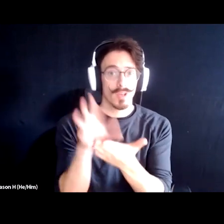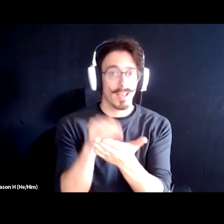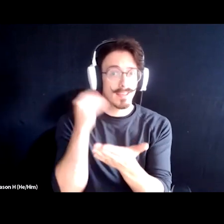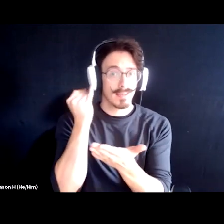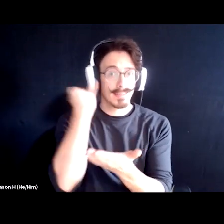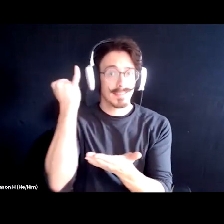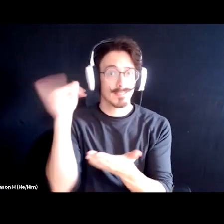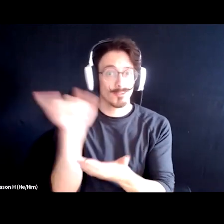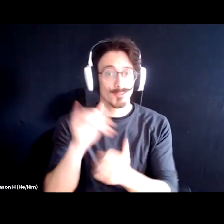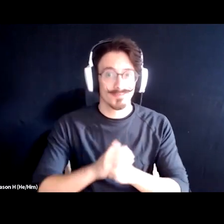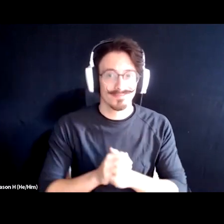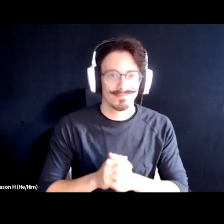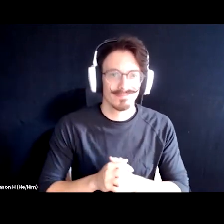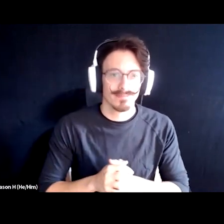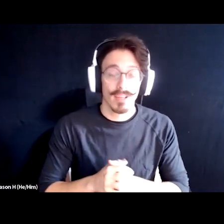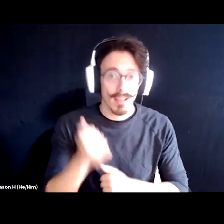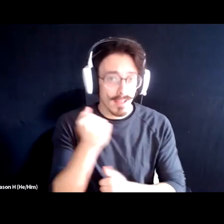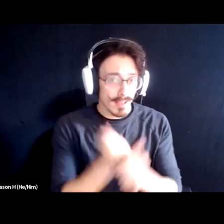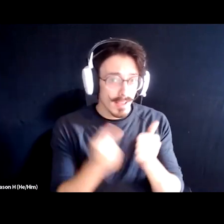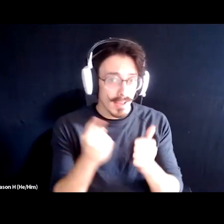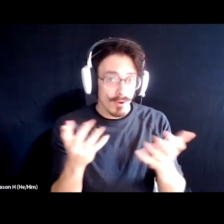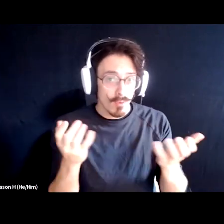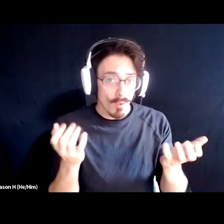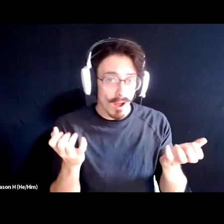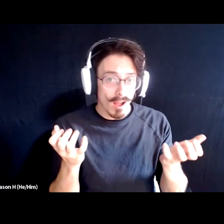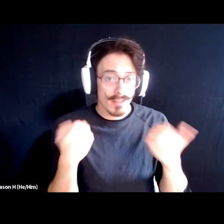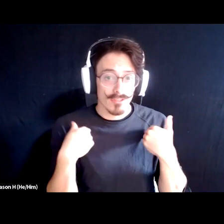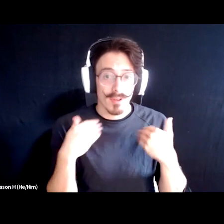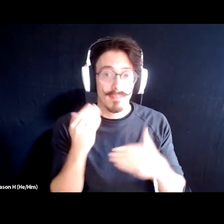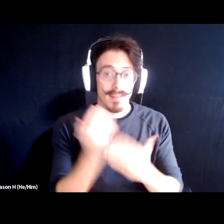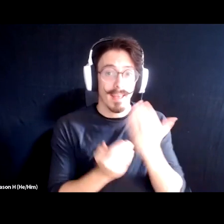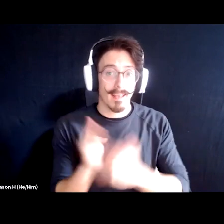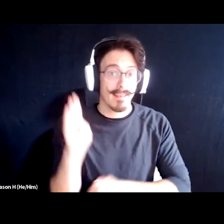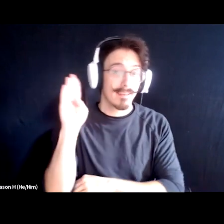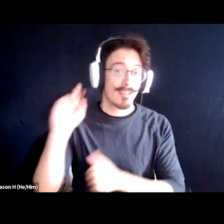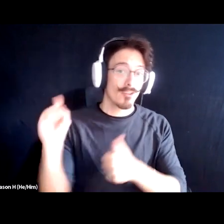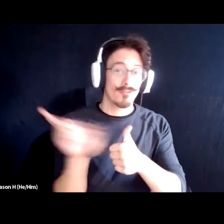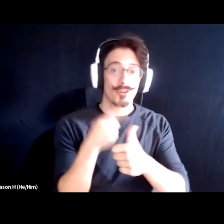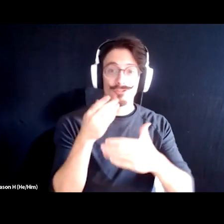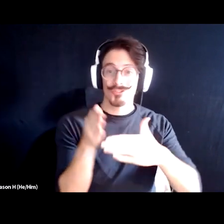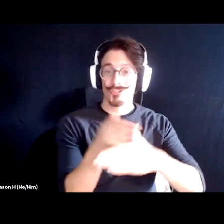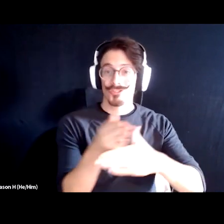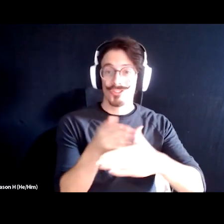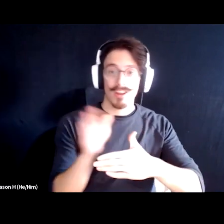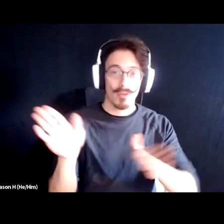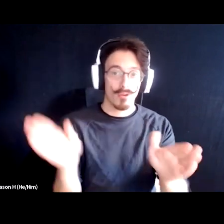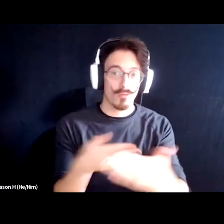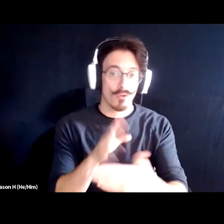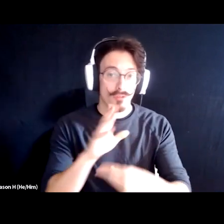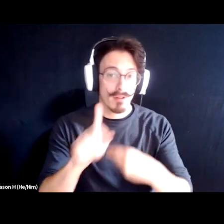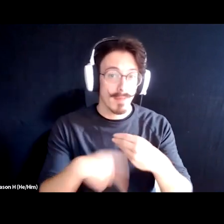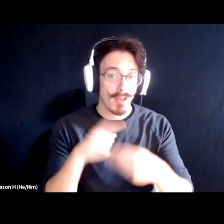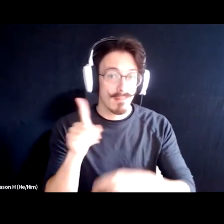does anybody want to put their hand up and be the first to share what their room talked about?